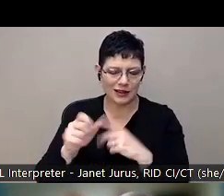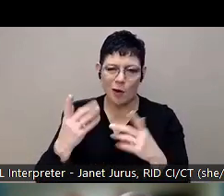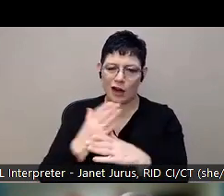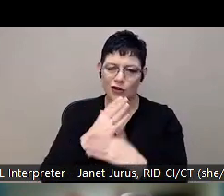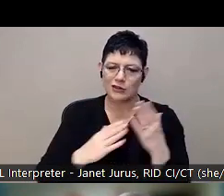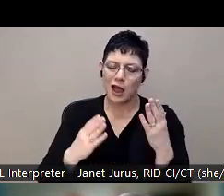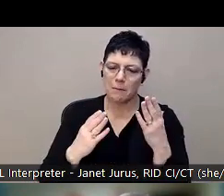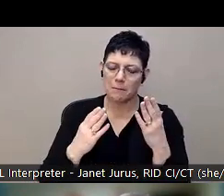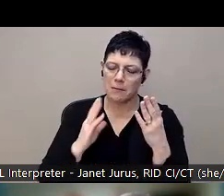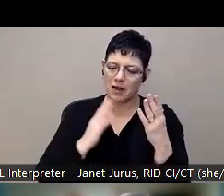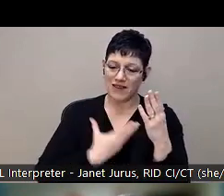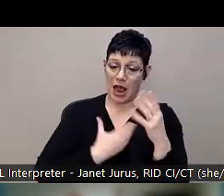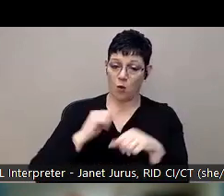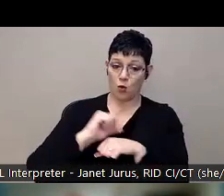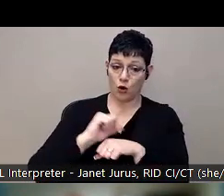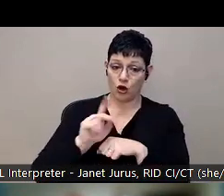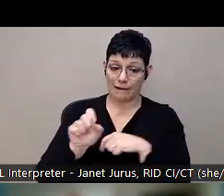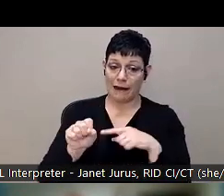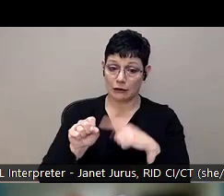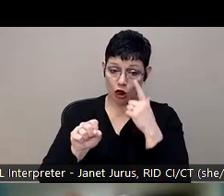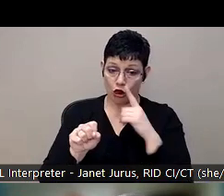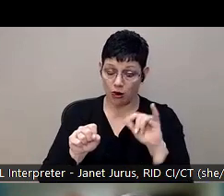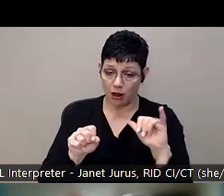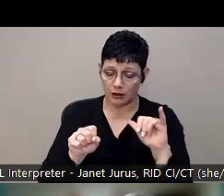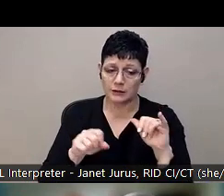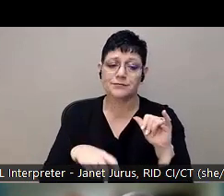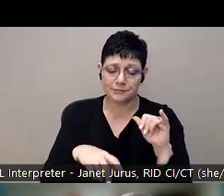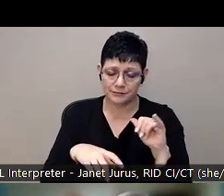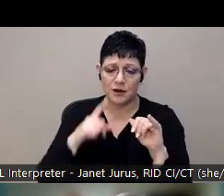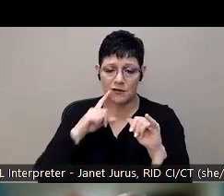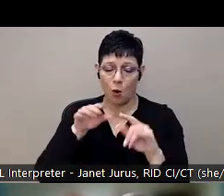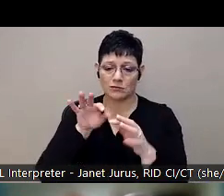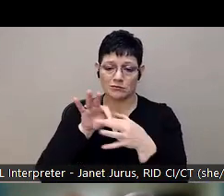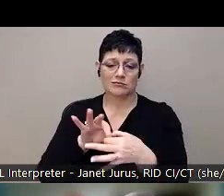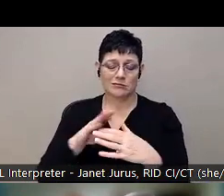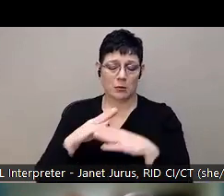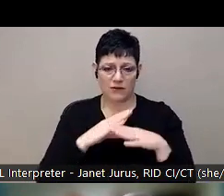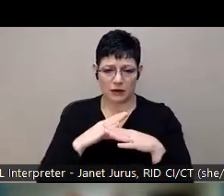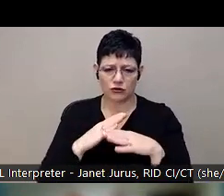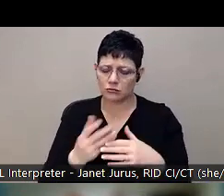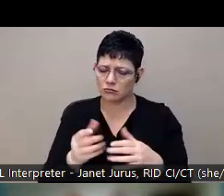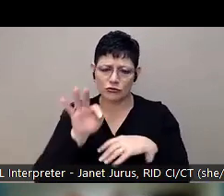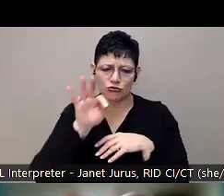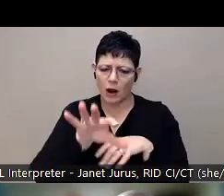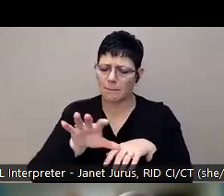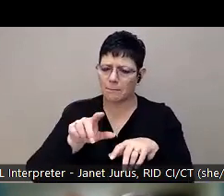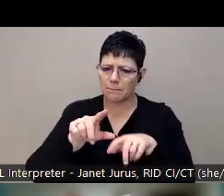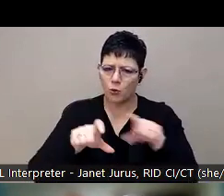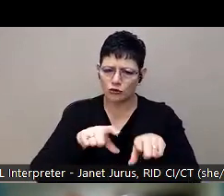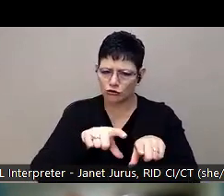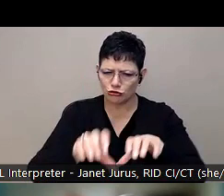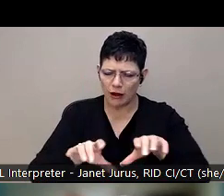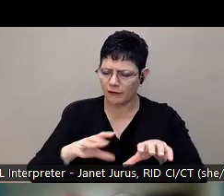bit about what we do in prevention. And so please ask questions in the chat if you have them, and